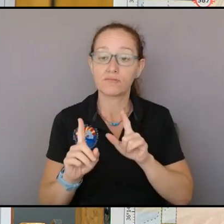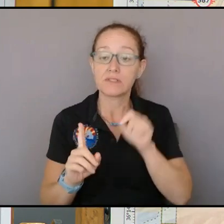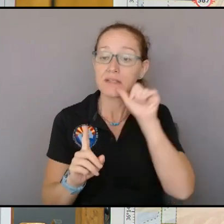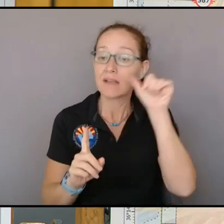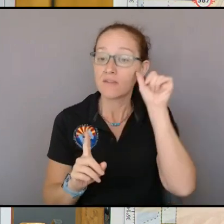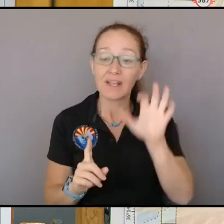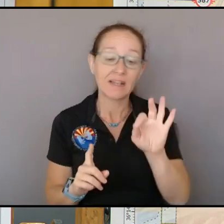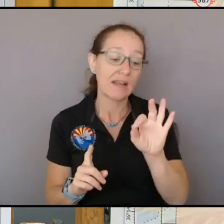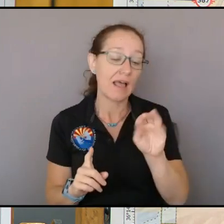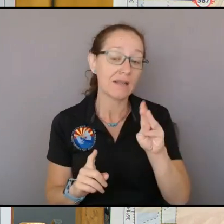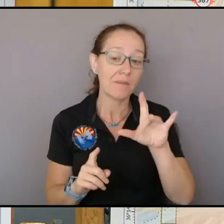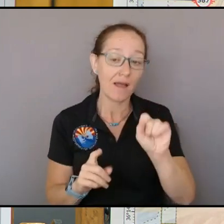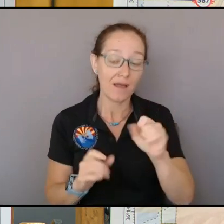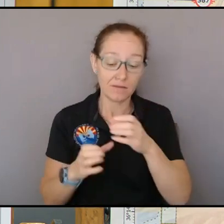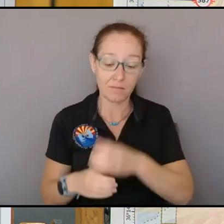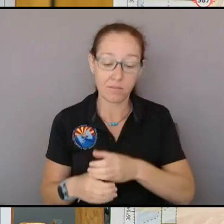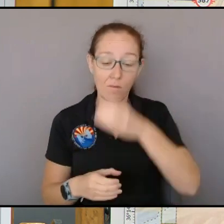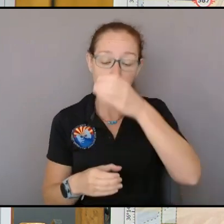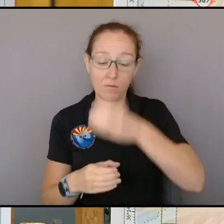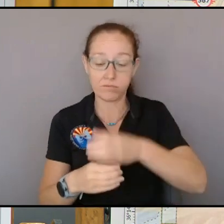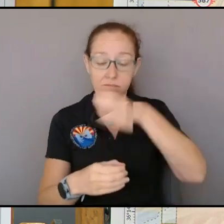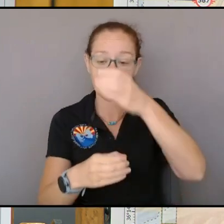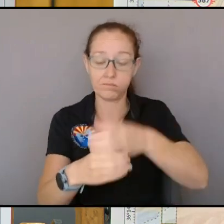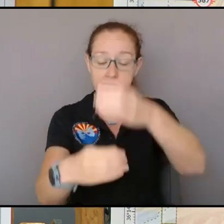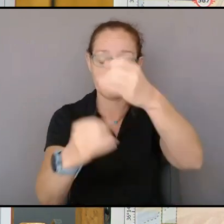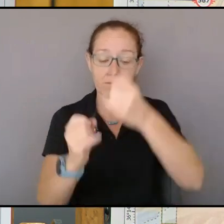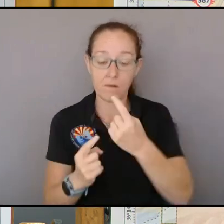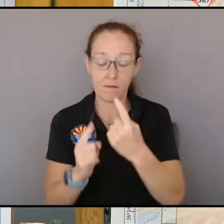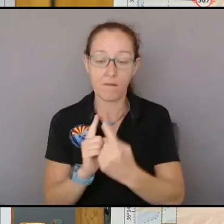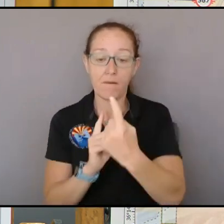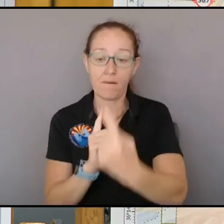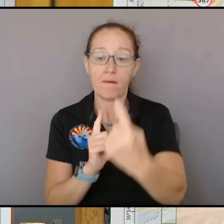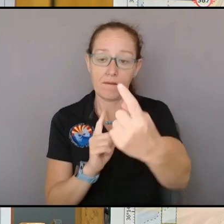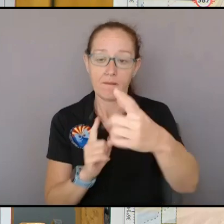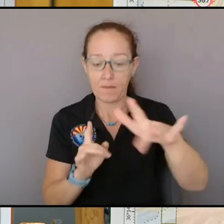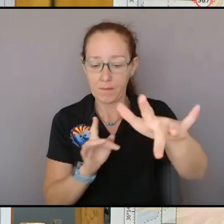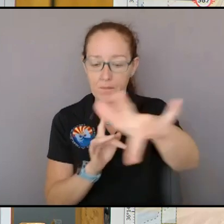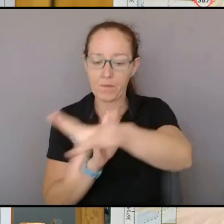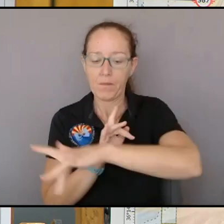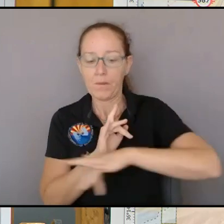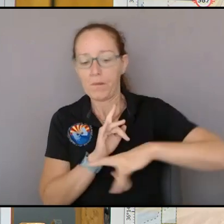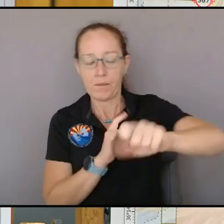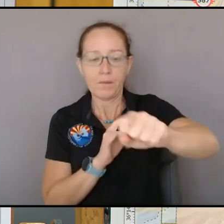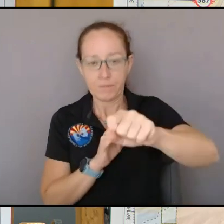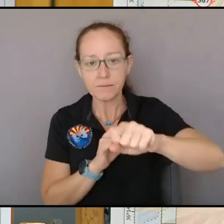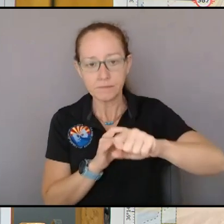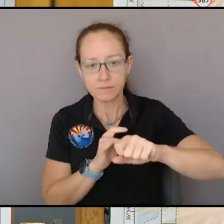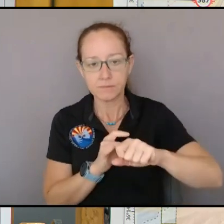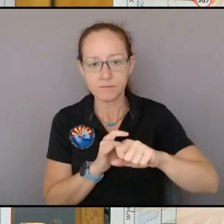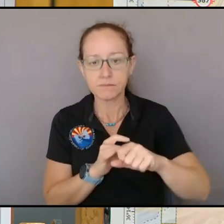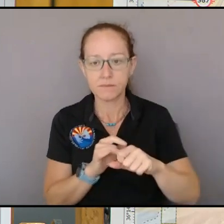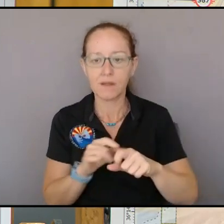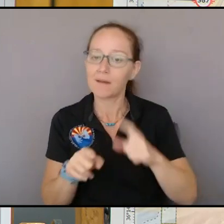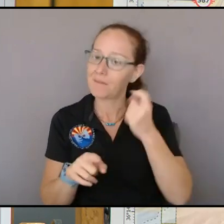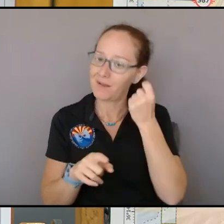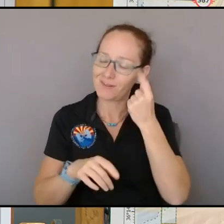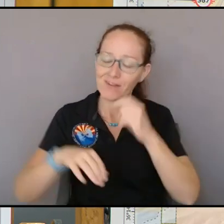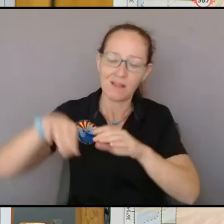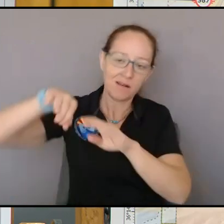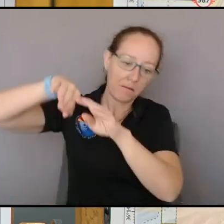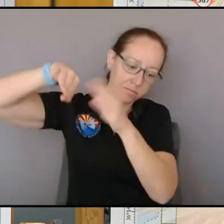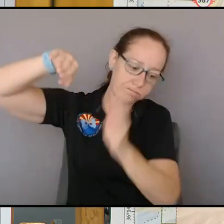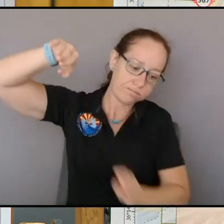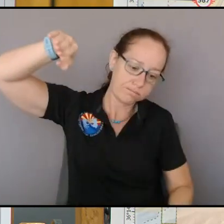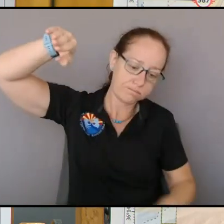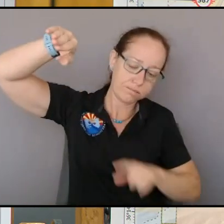crews did all the way along this area across the steep terrain that gives them the opportunity to look at ways that we can help protect those lines